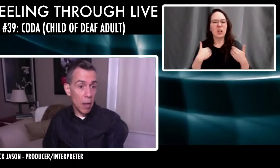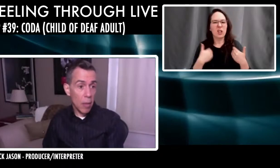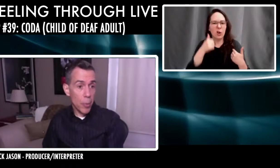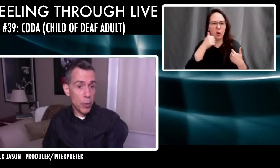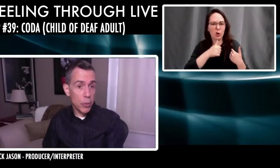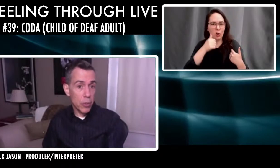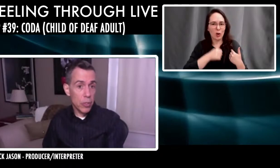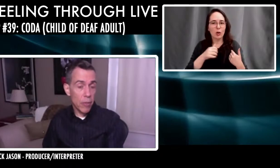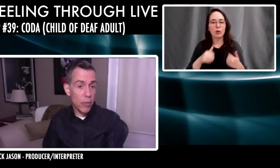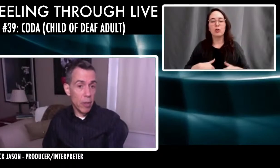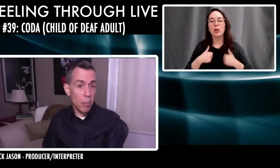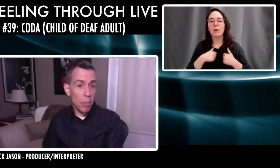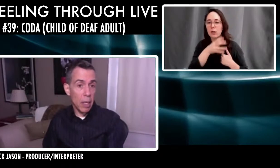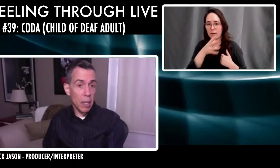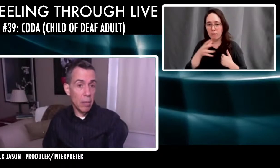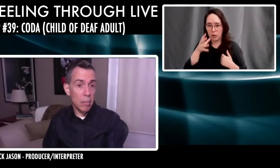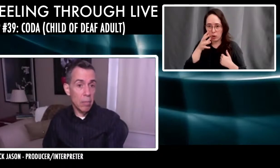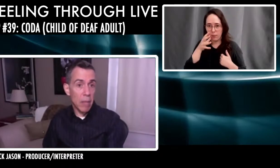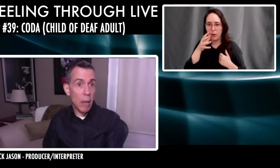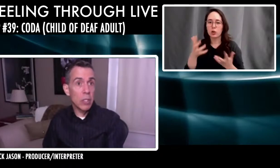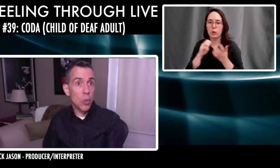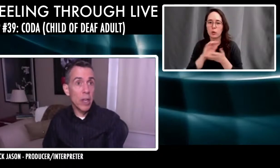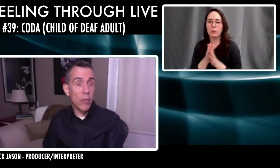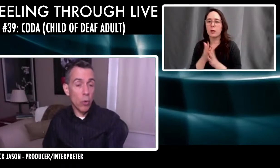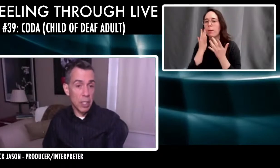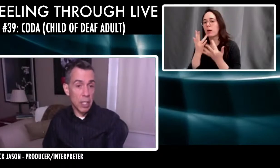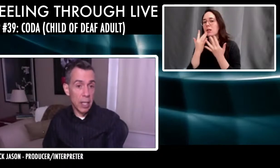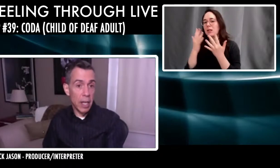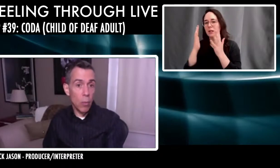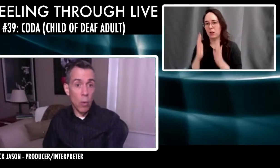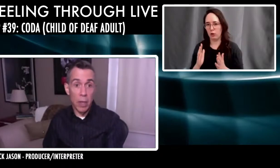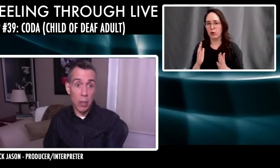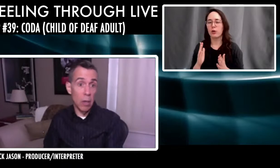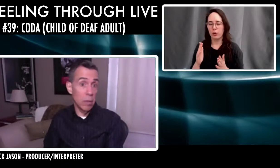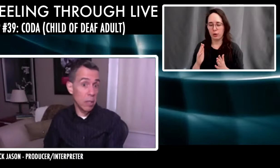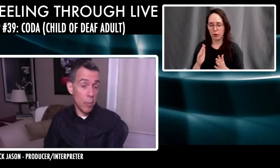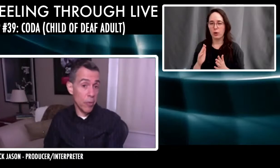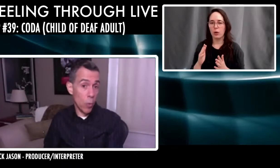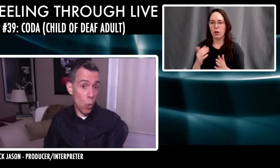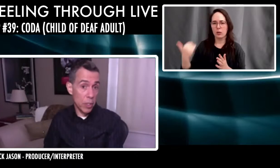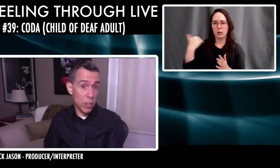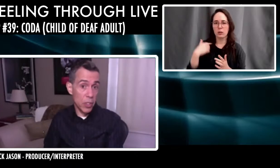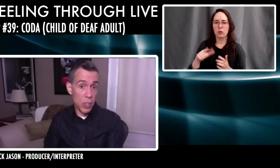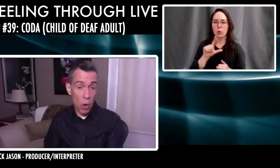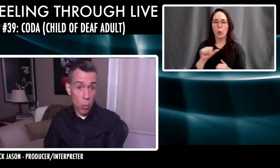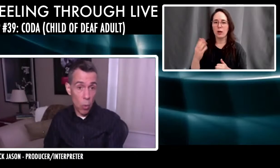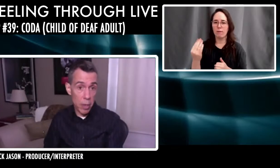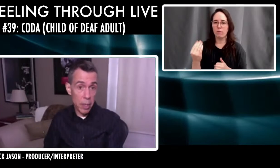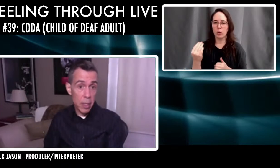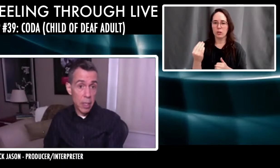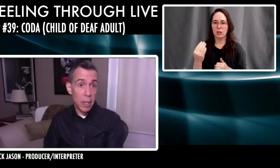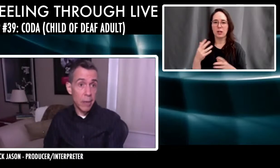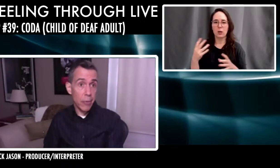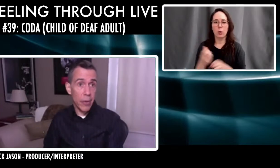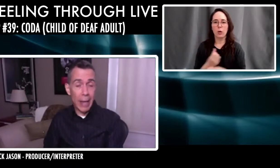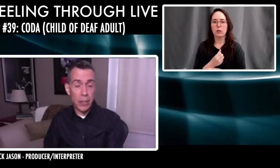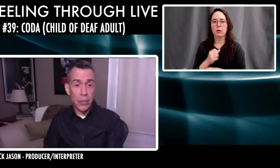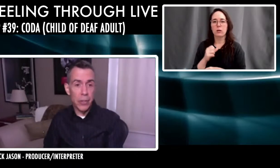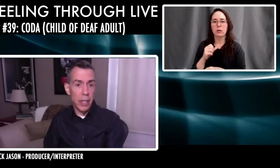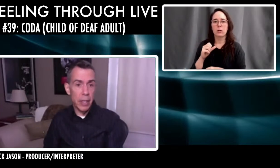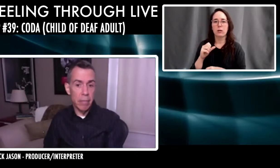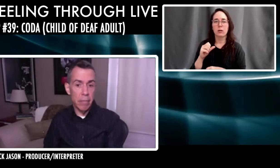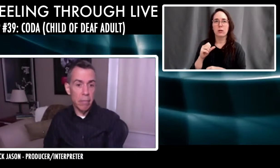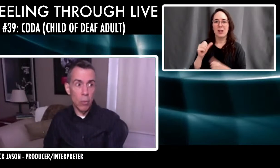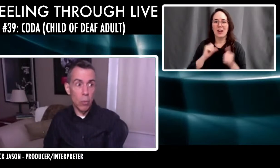Uh, the producers of the film, uh, that was in 2014 and it won a number of awards, a Cesar award, uh, for their